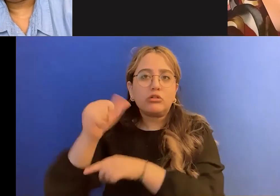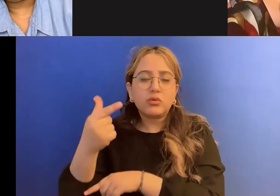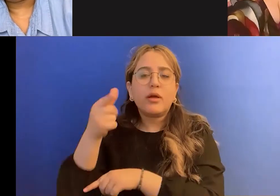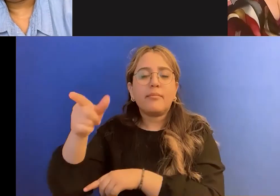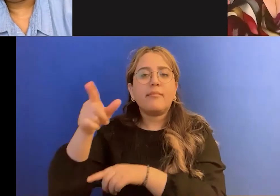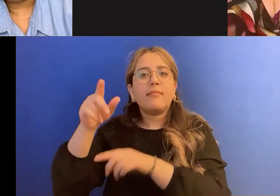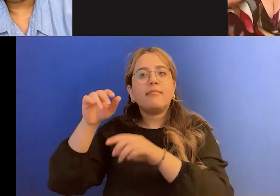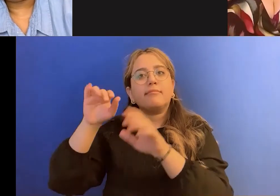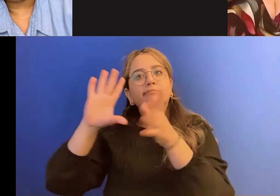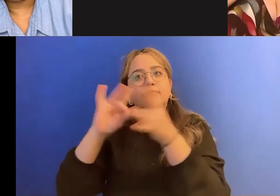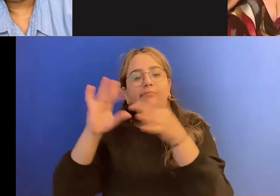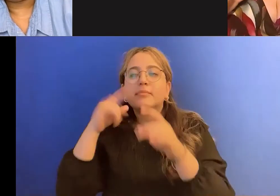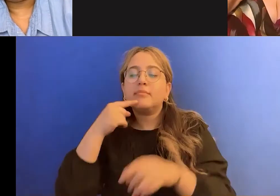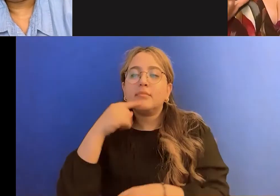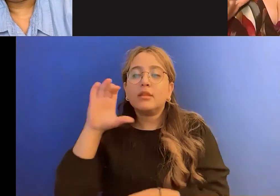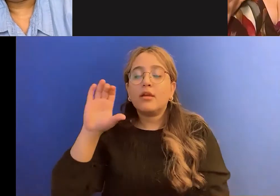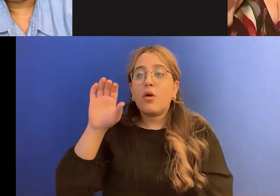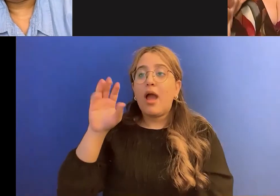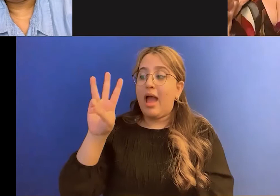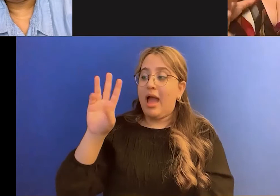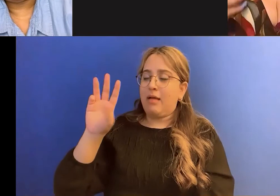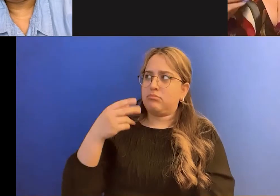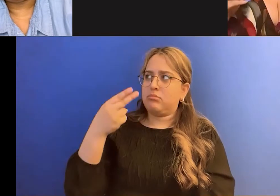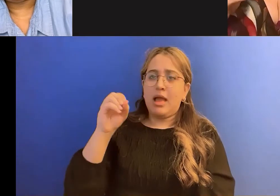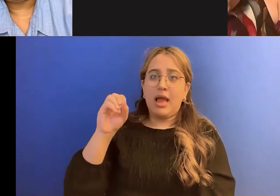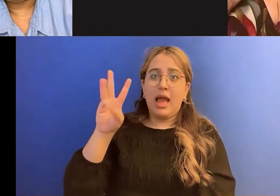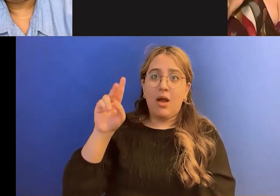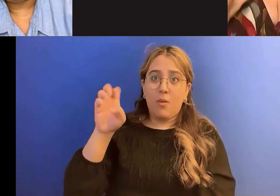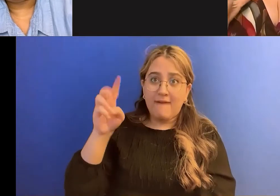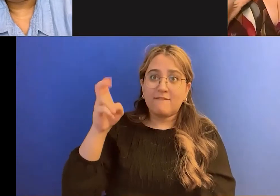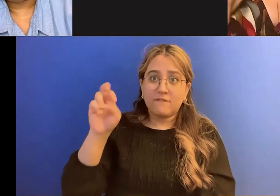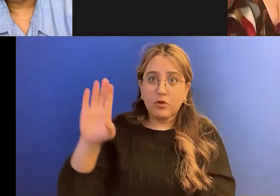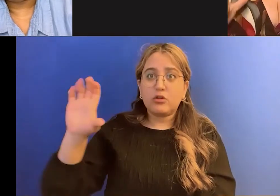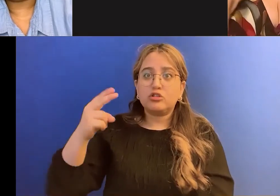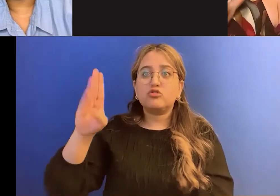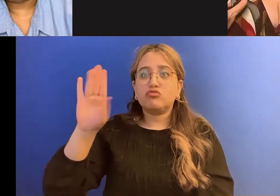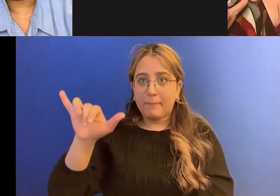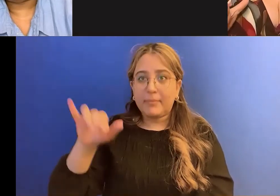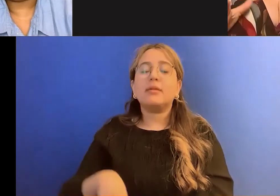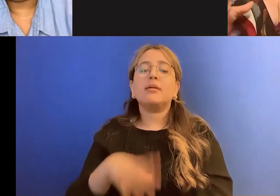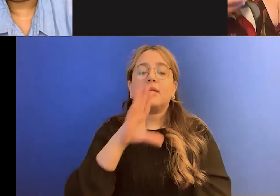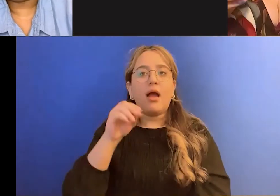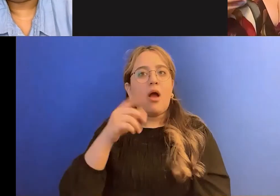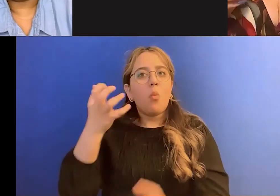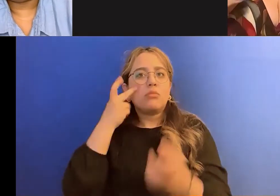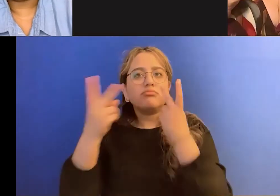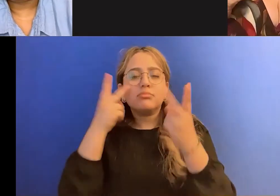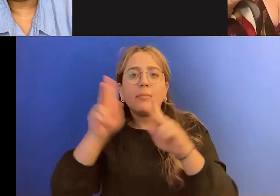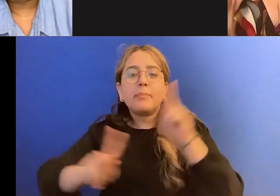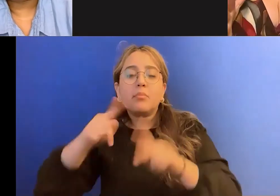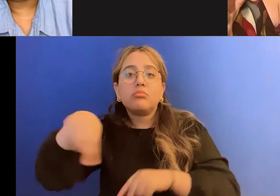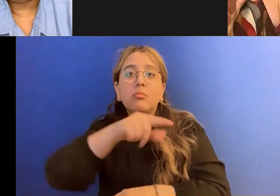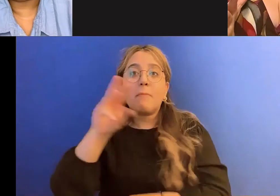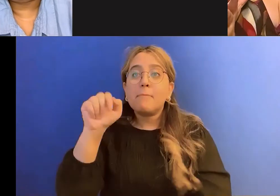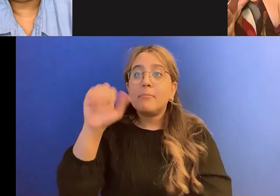I just encourage like folks who want to see images of masculine presenting fat people. Um, you know, I